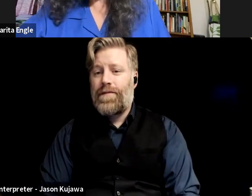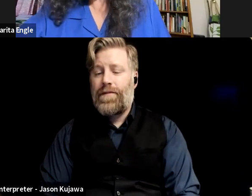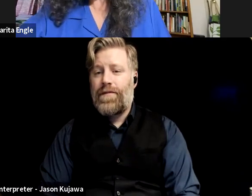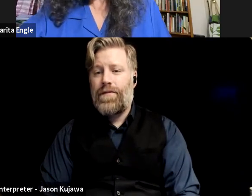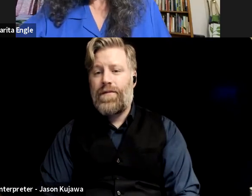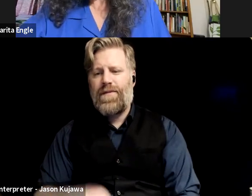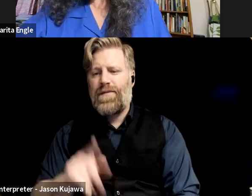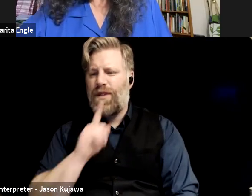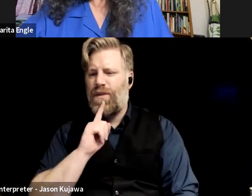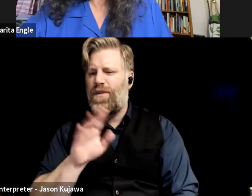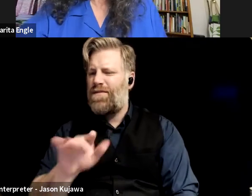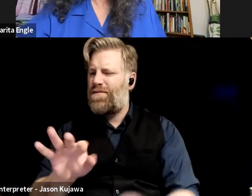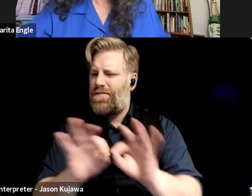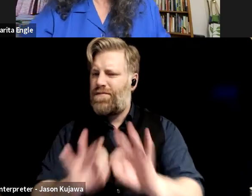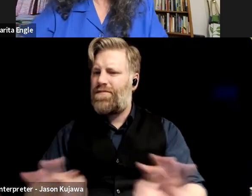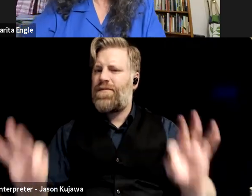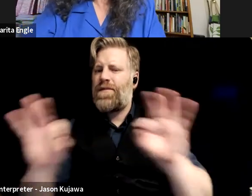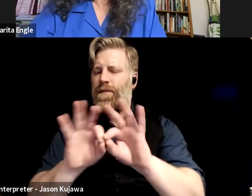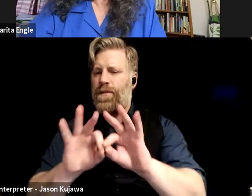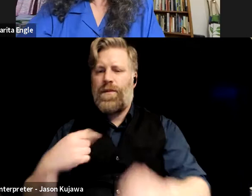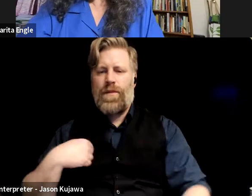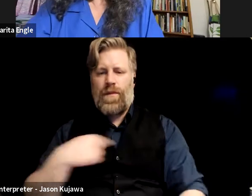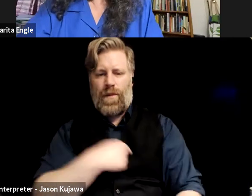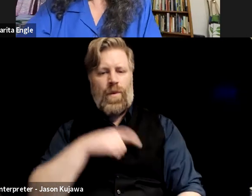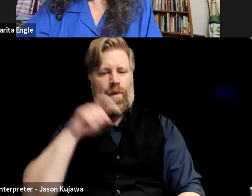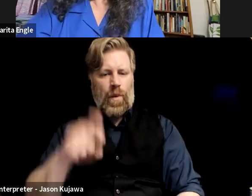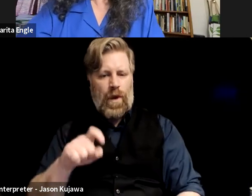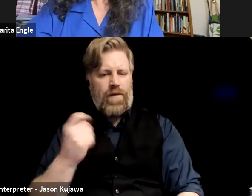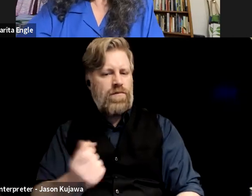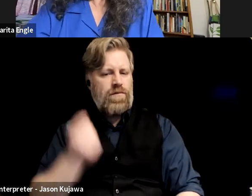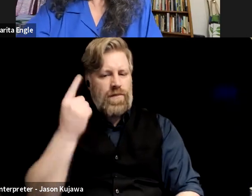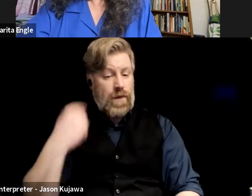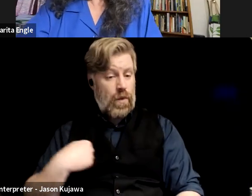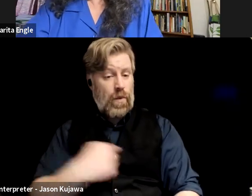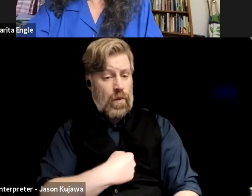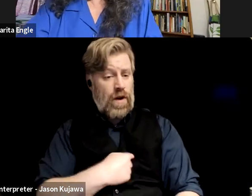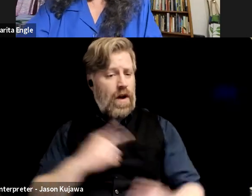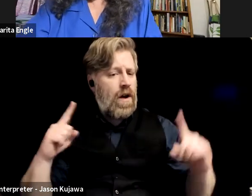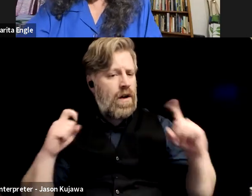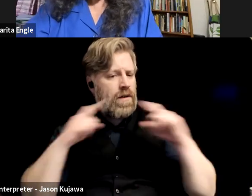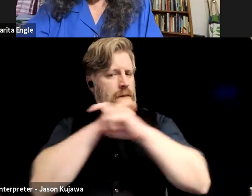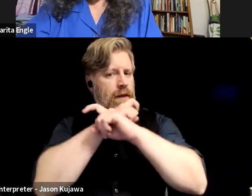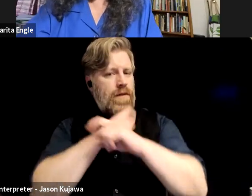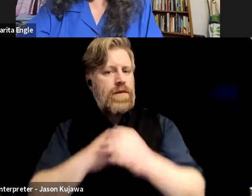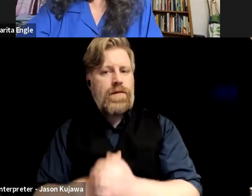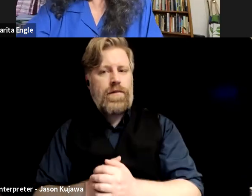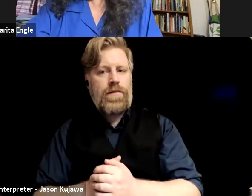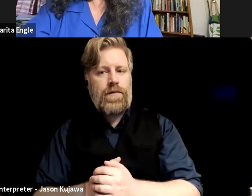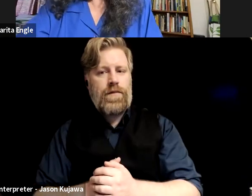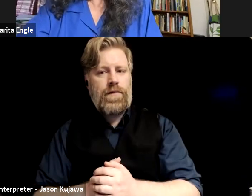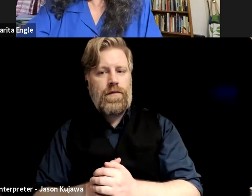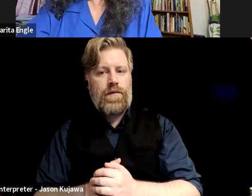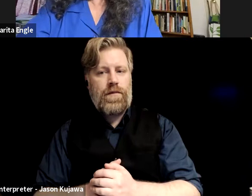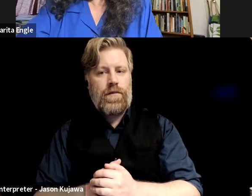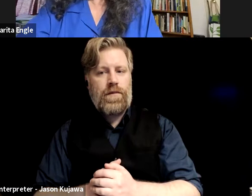important that we realize that we're, we're complex, and one of the main, uh, errors that non